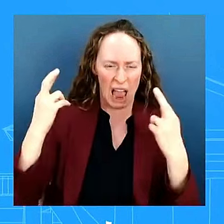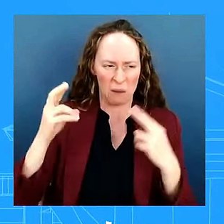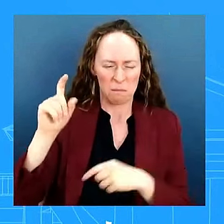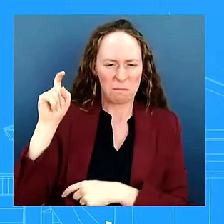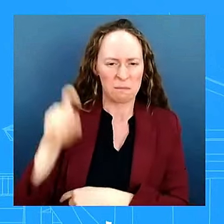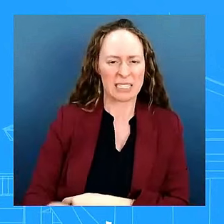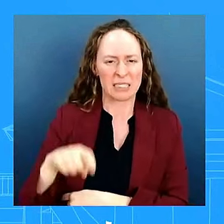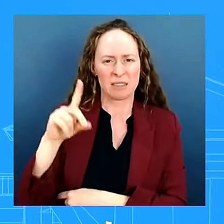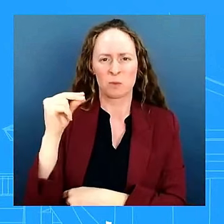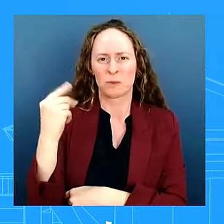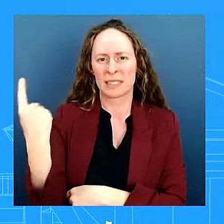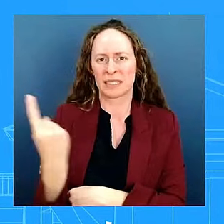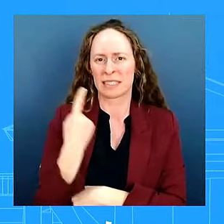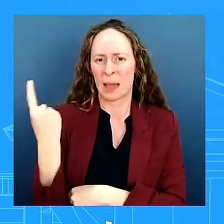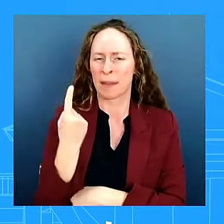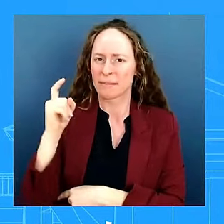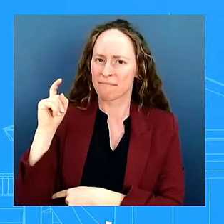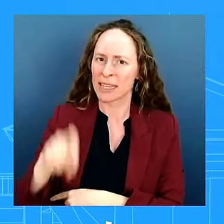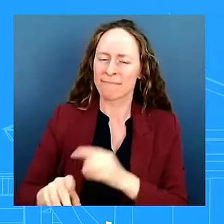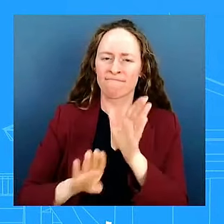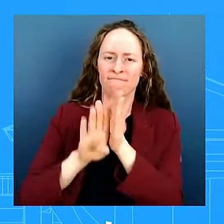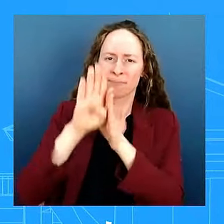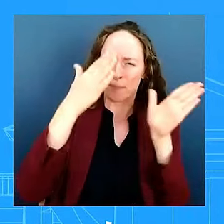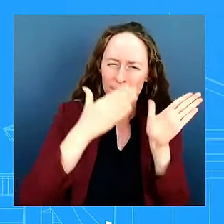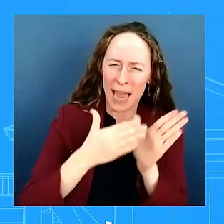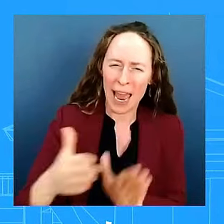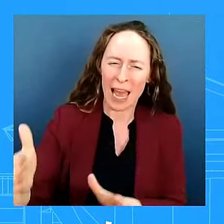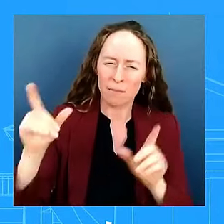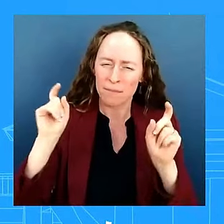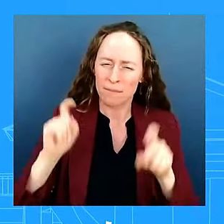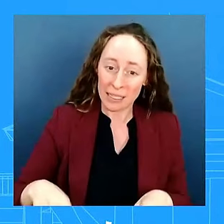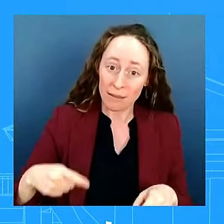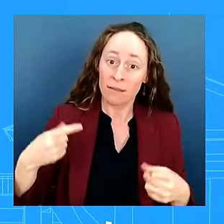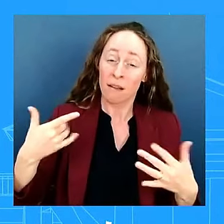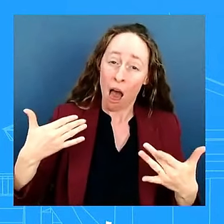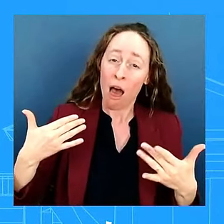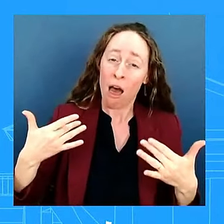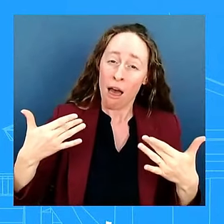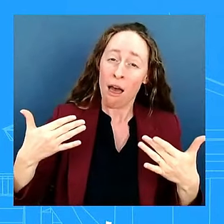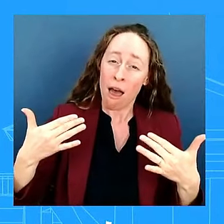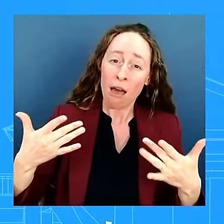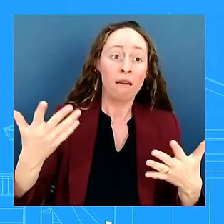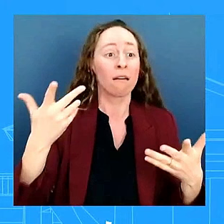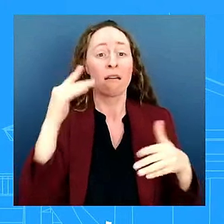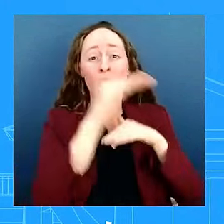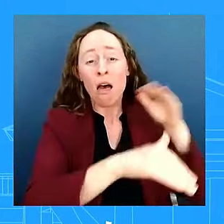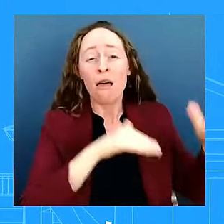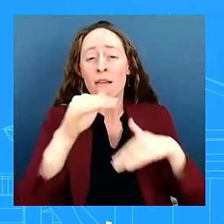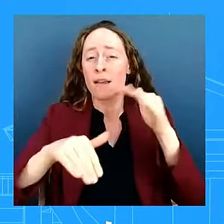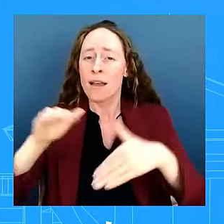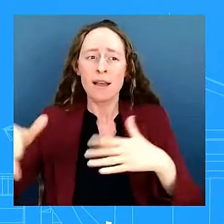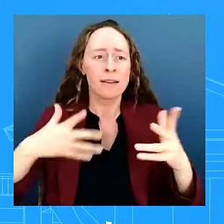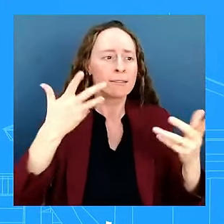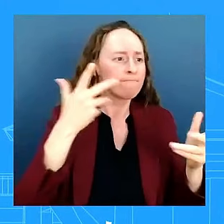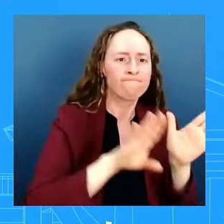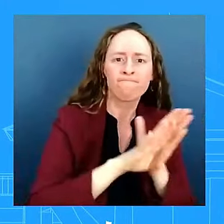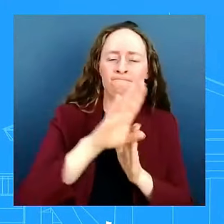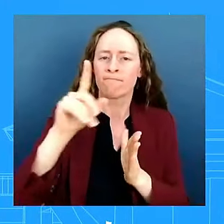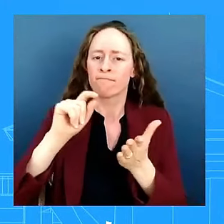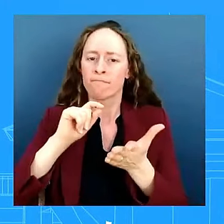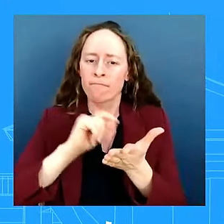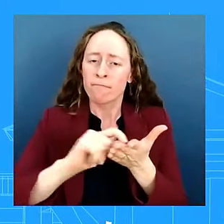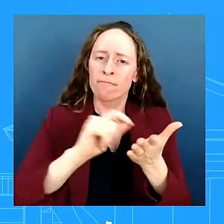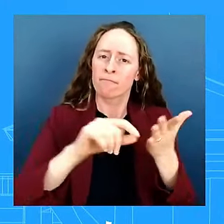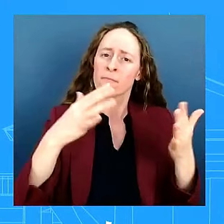awareness legislative expertise and perseverance perseverance by senator biden by then